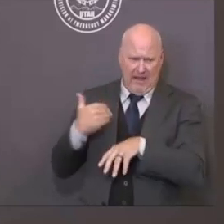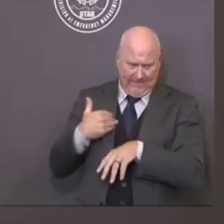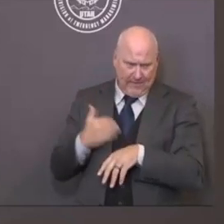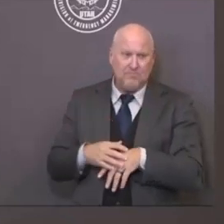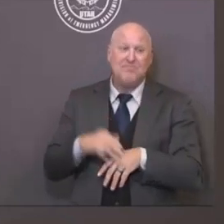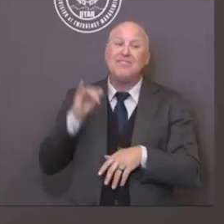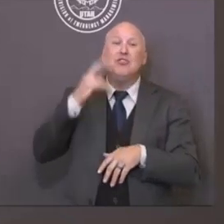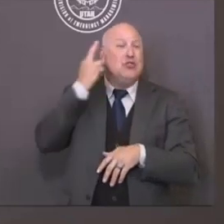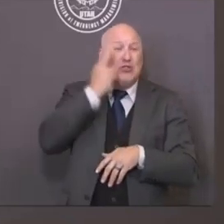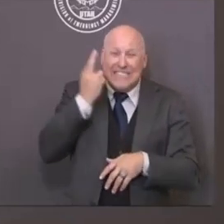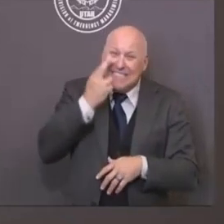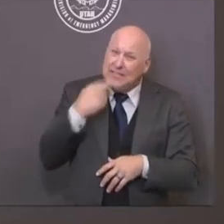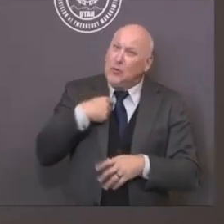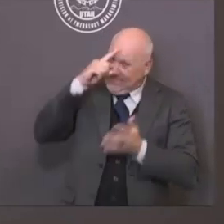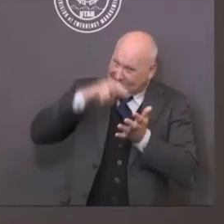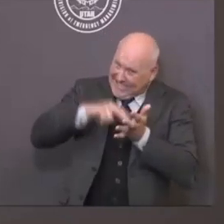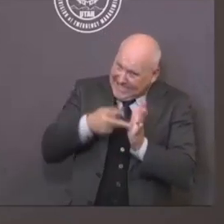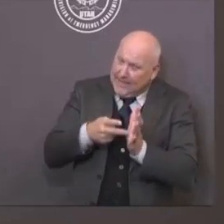coronavirus.